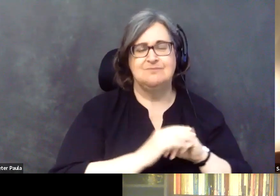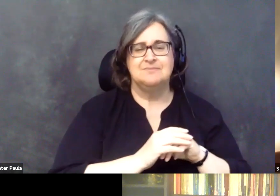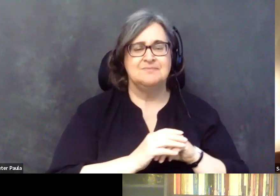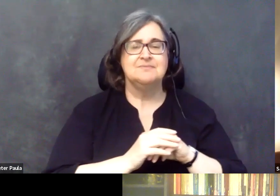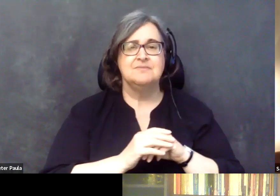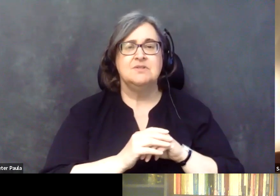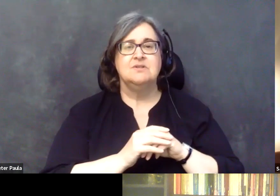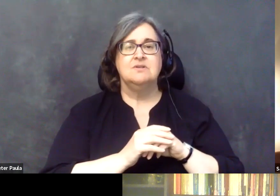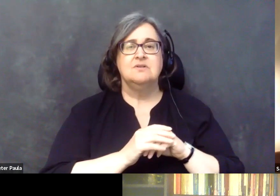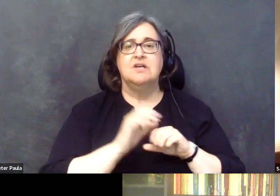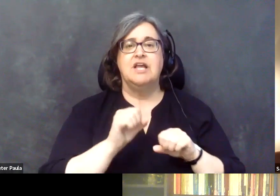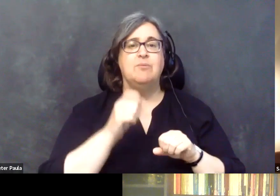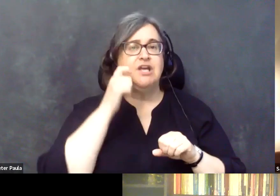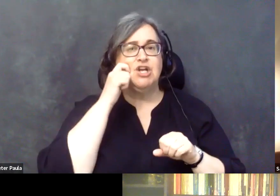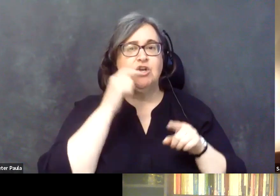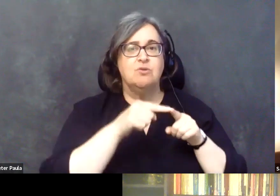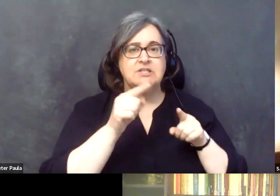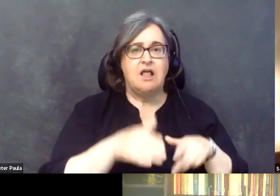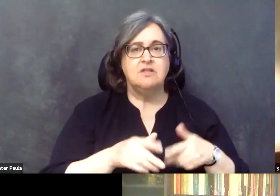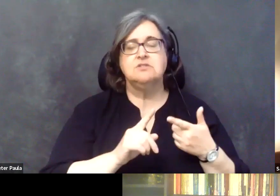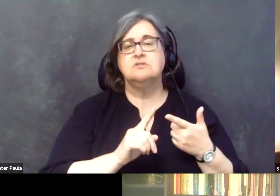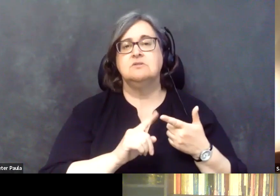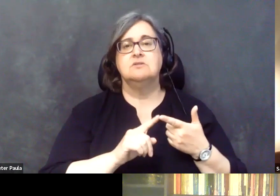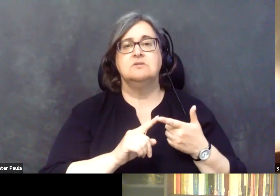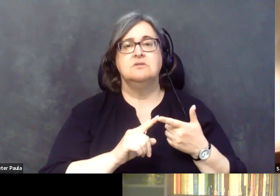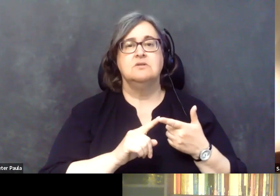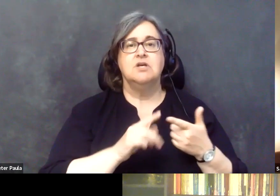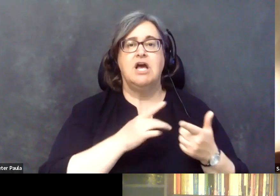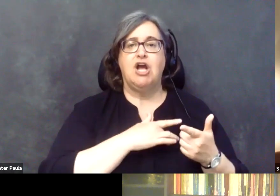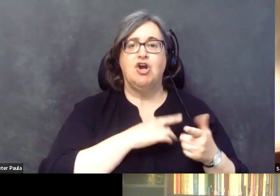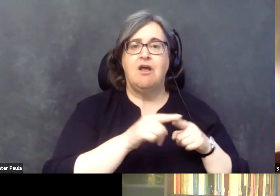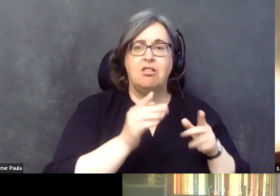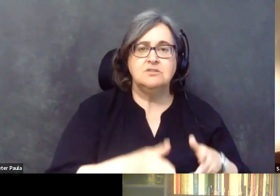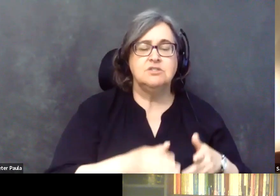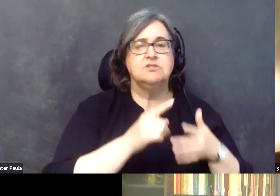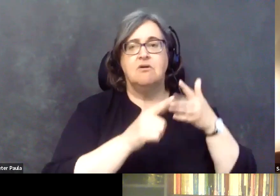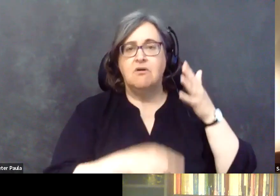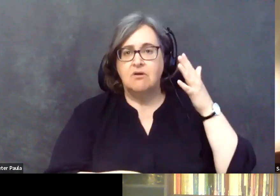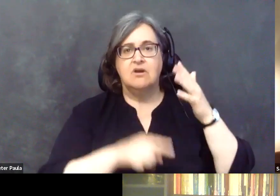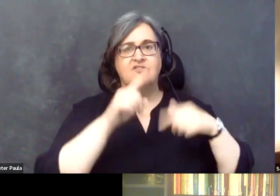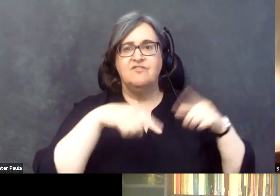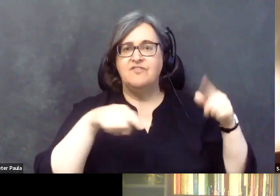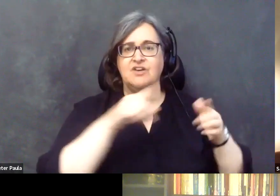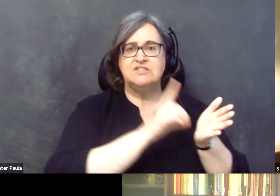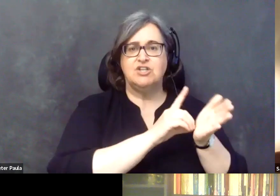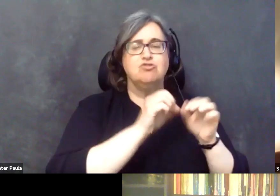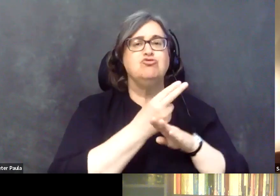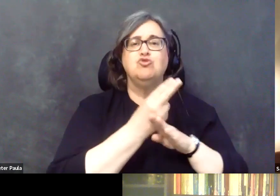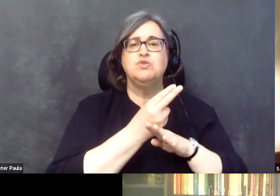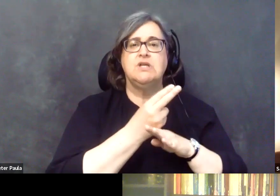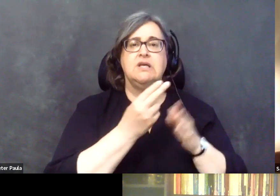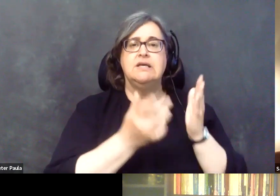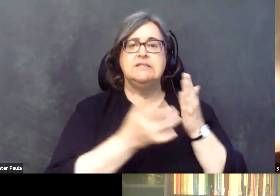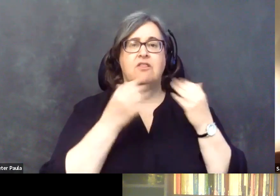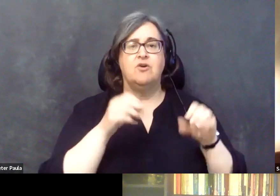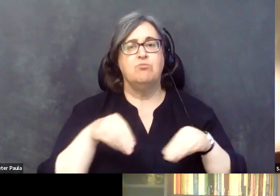could be a dermatologist, you know, a cardiologist or whatever, and they're using telehealth to basically